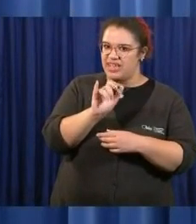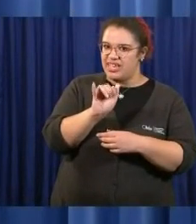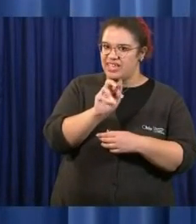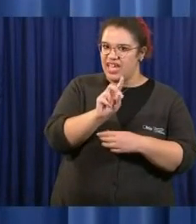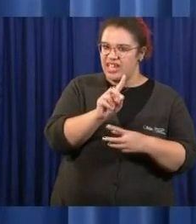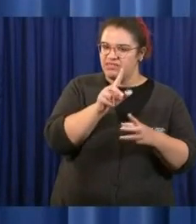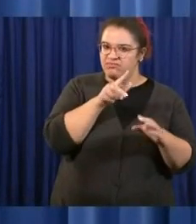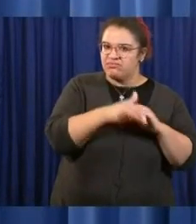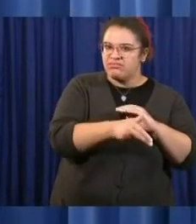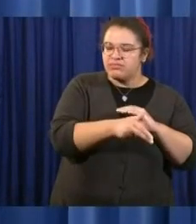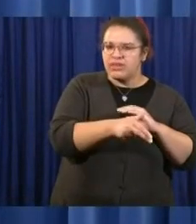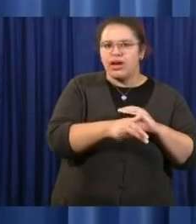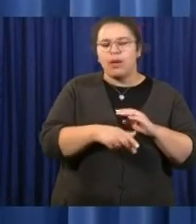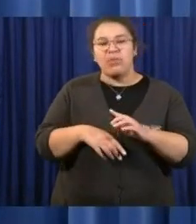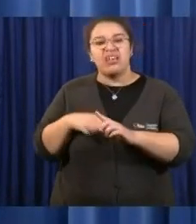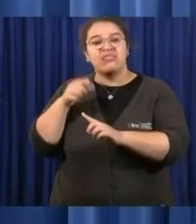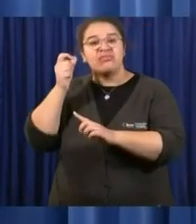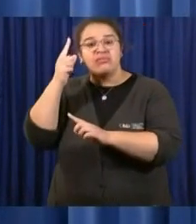to them?